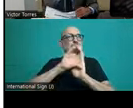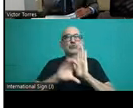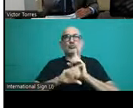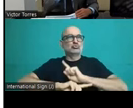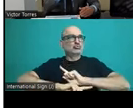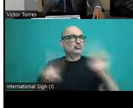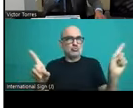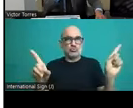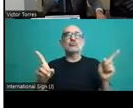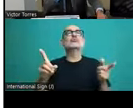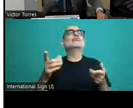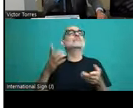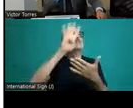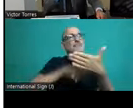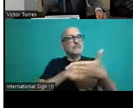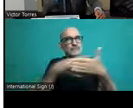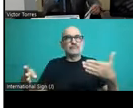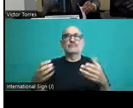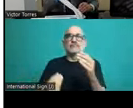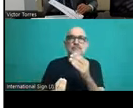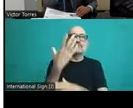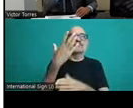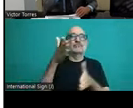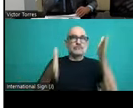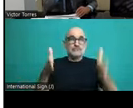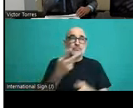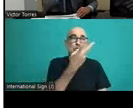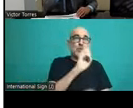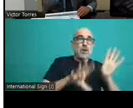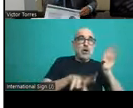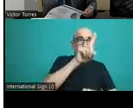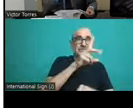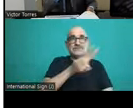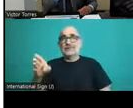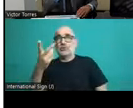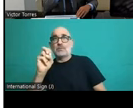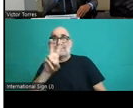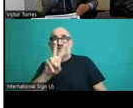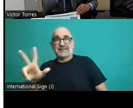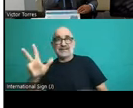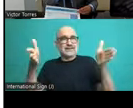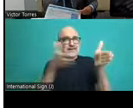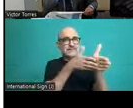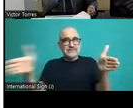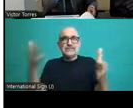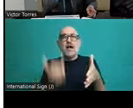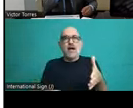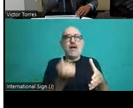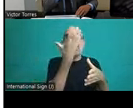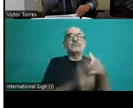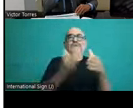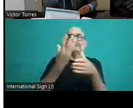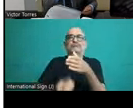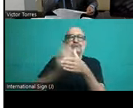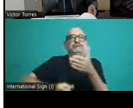failed attempts for structural reform. In 2021, there is